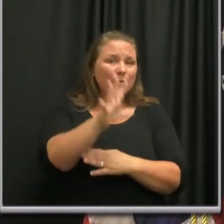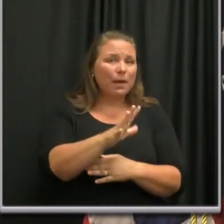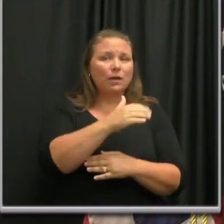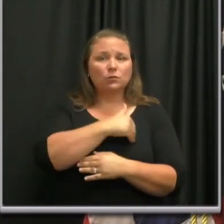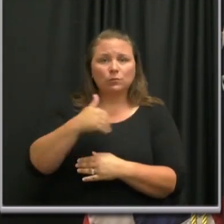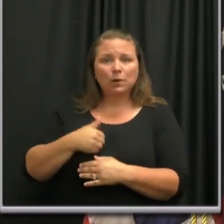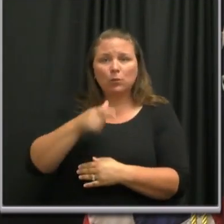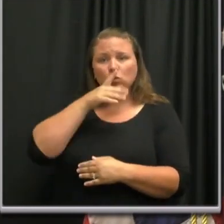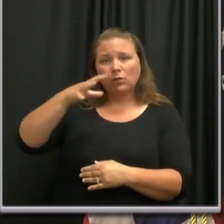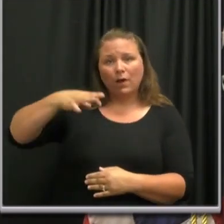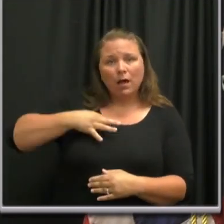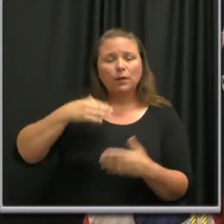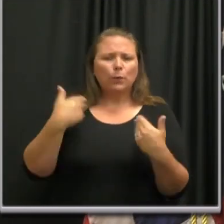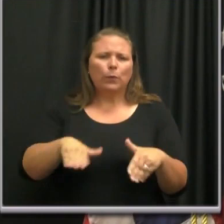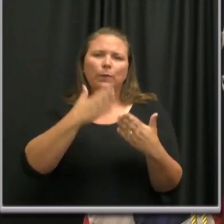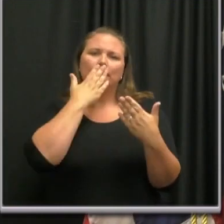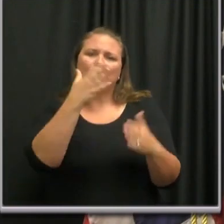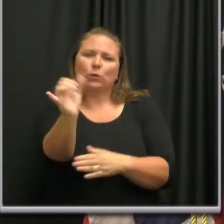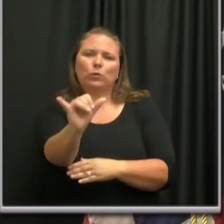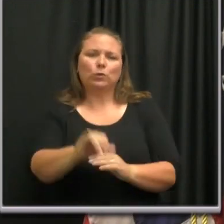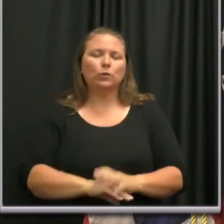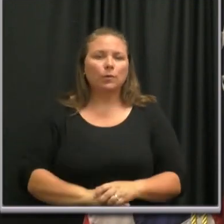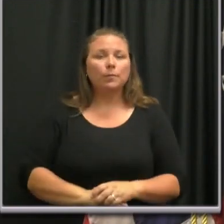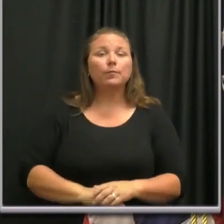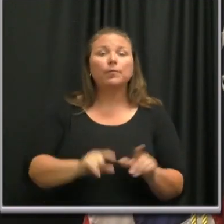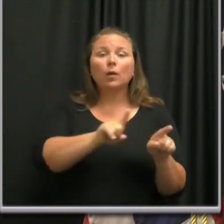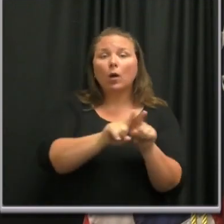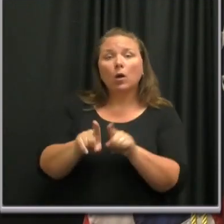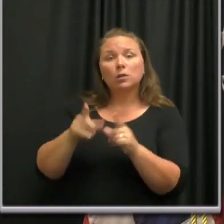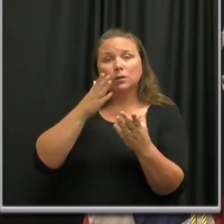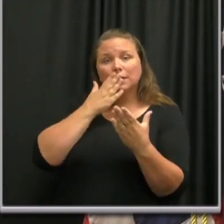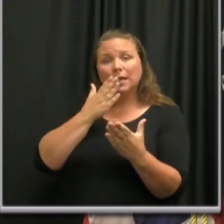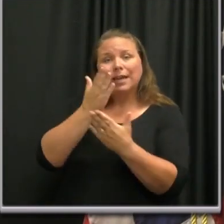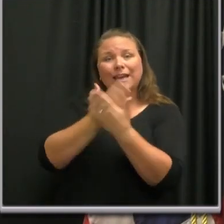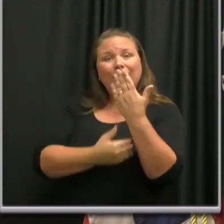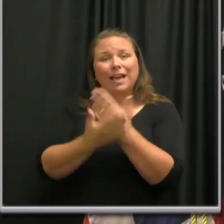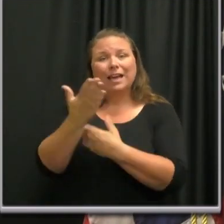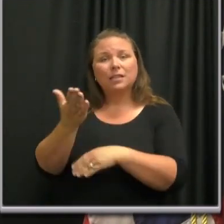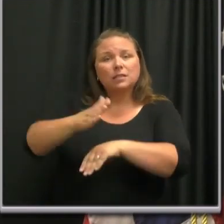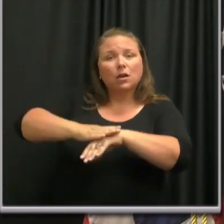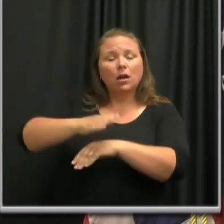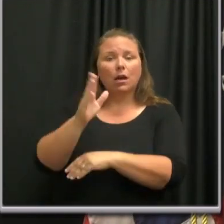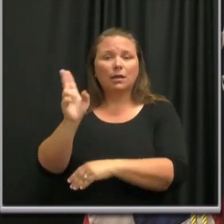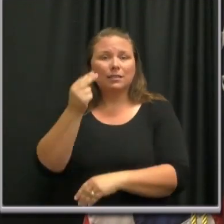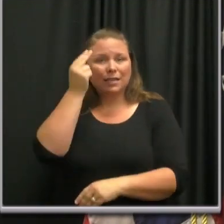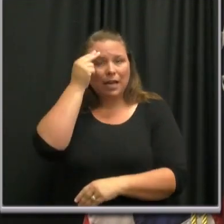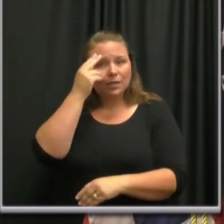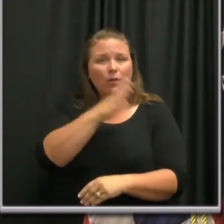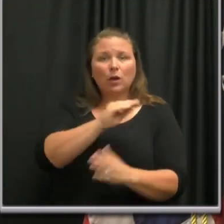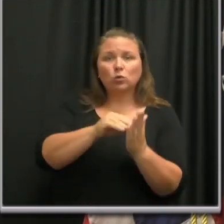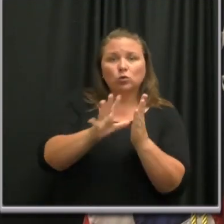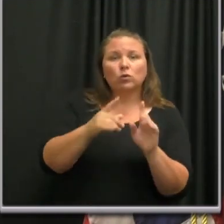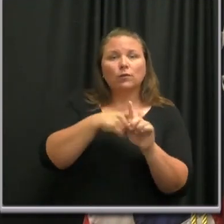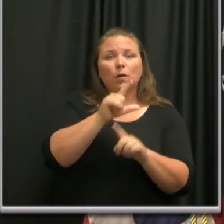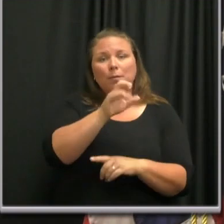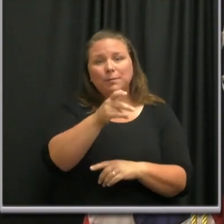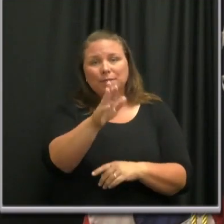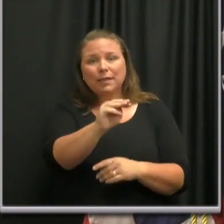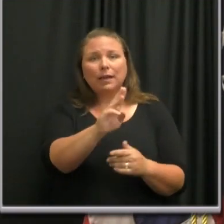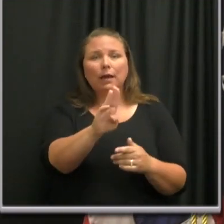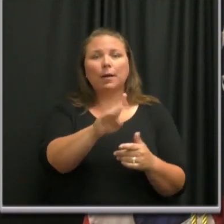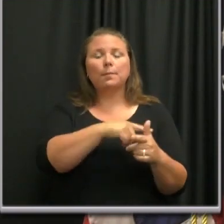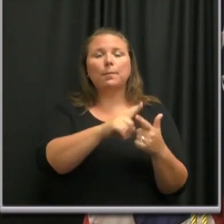come out to volunteer, thank you as well. And I also want to thank Hands On Nashville and students from Lipscomb, Velma,